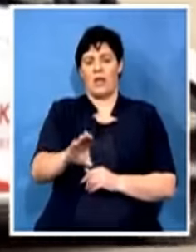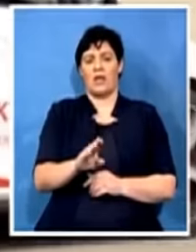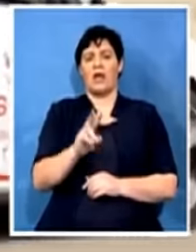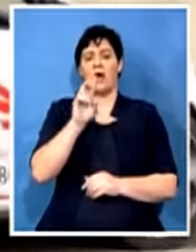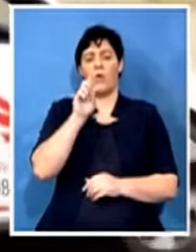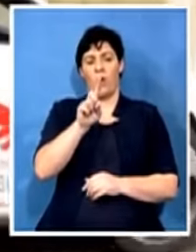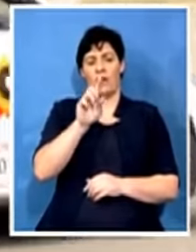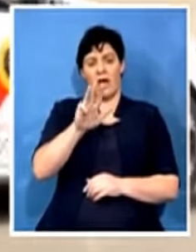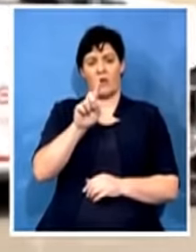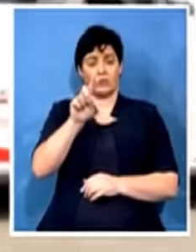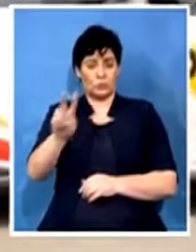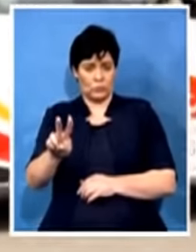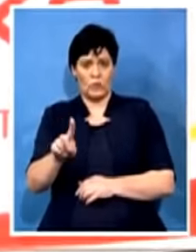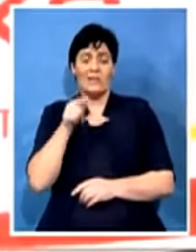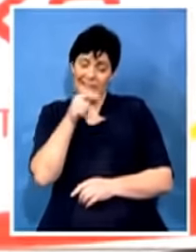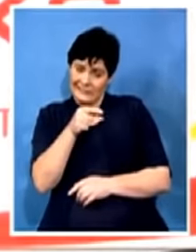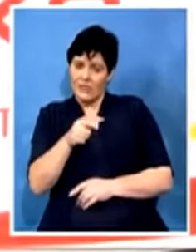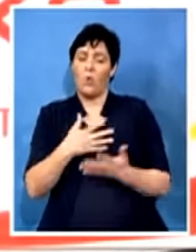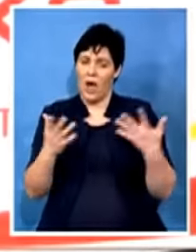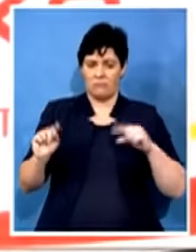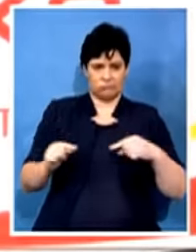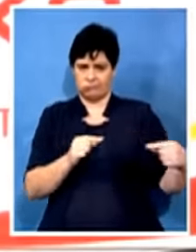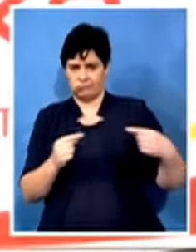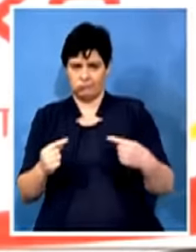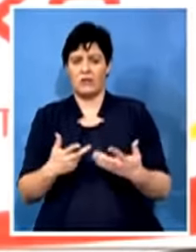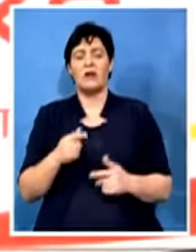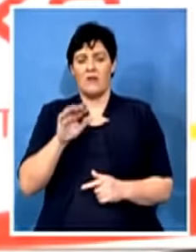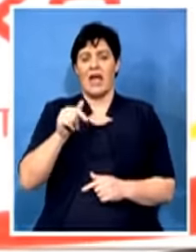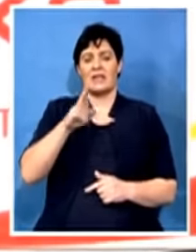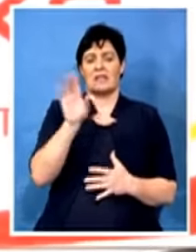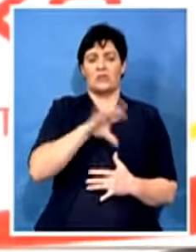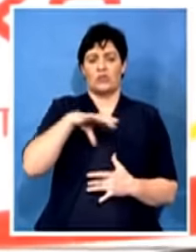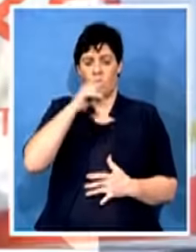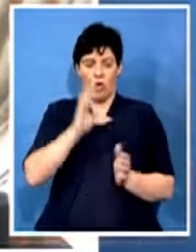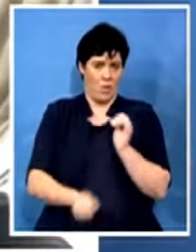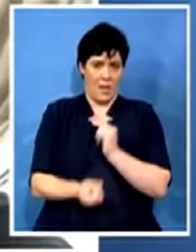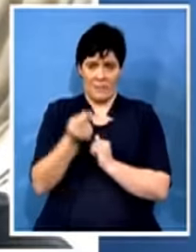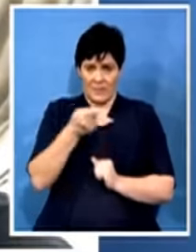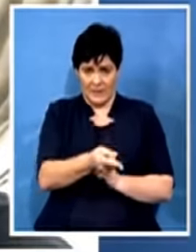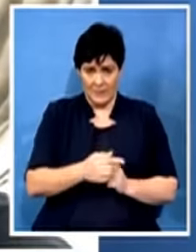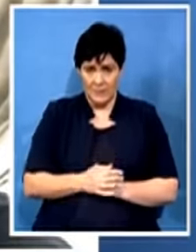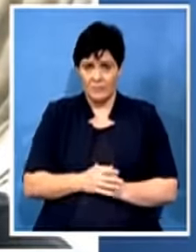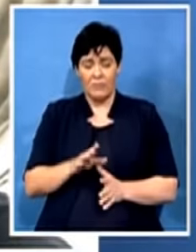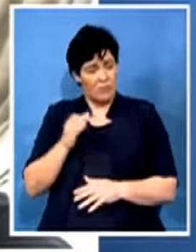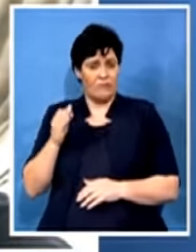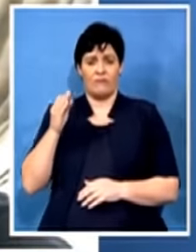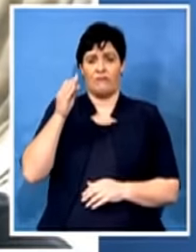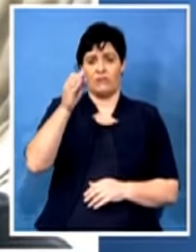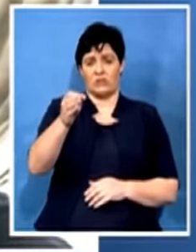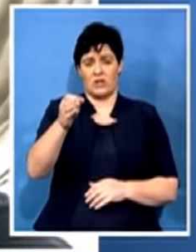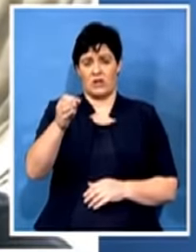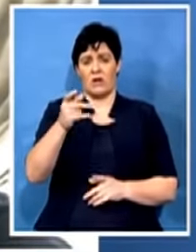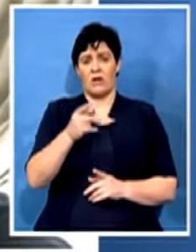battleground for the soul of the ANC is essentially going to be placed, going forward with the ensuing battle between the 10th floor